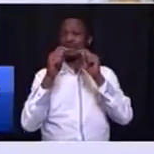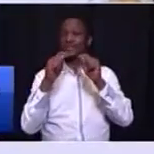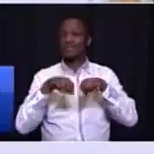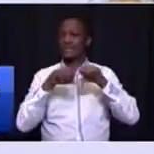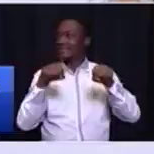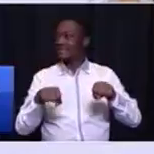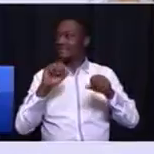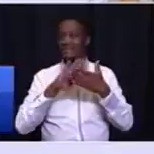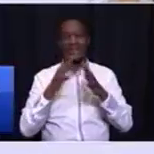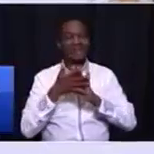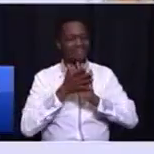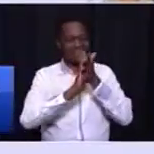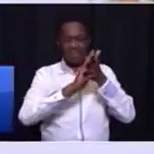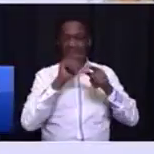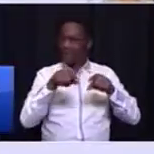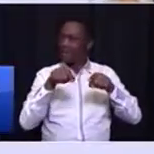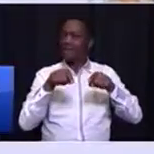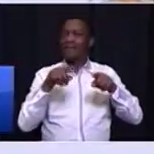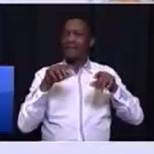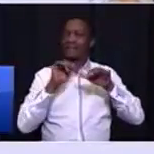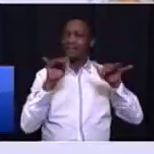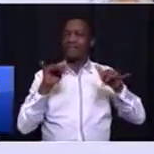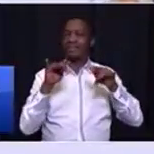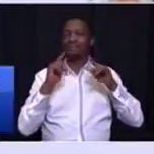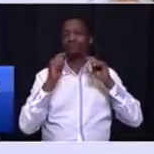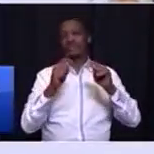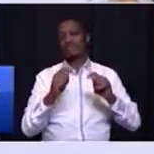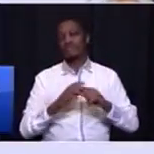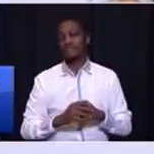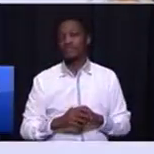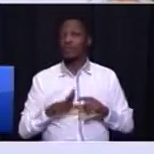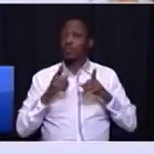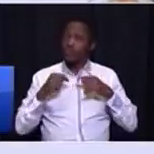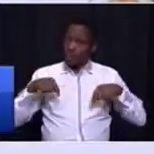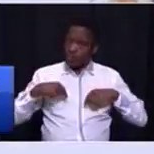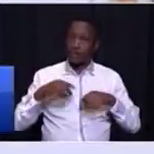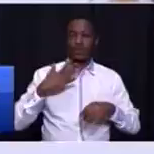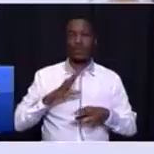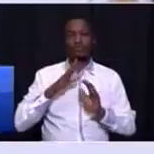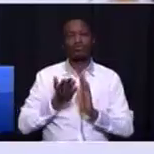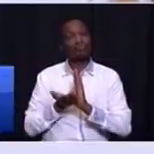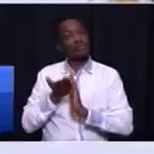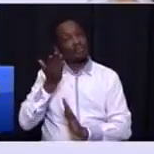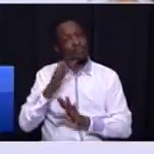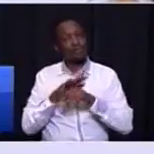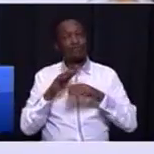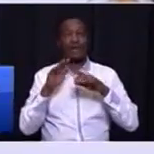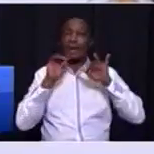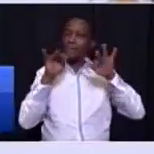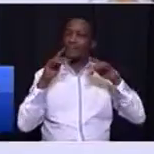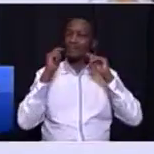chaos in our public transport system. We are determined to improve public transport services